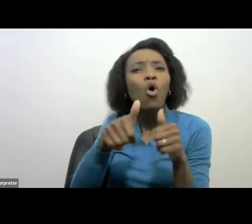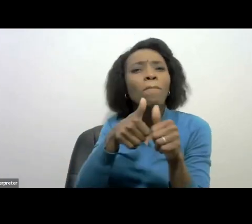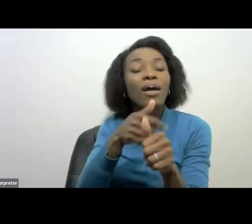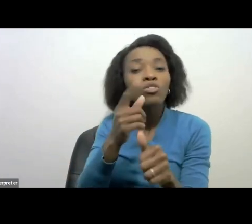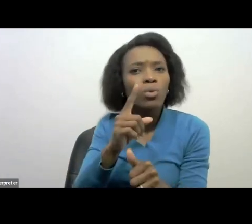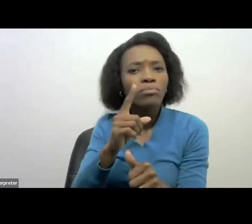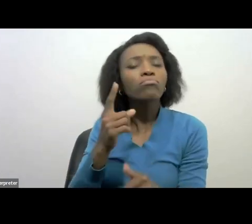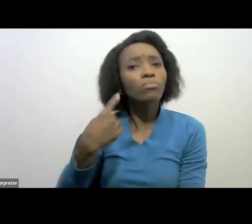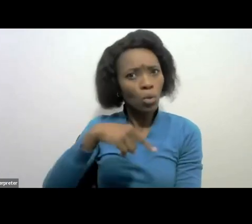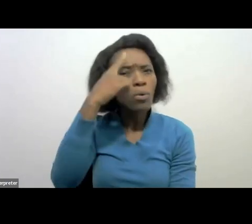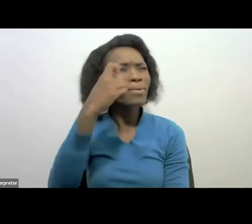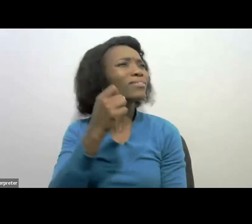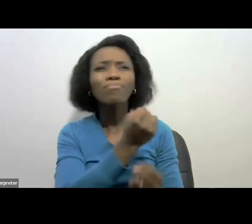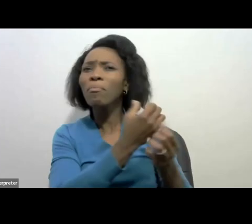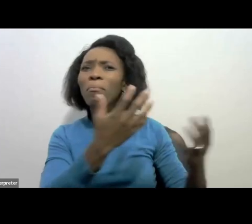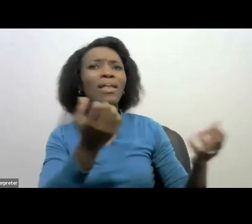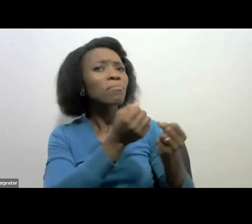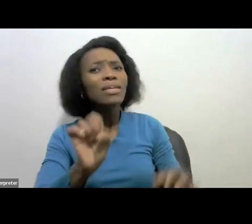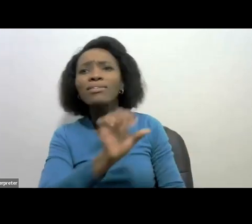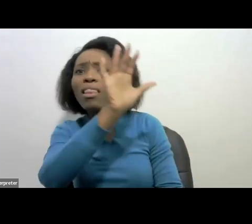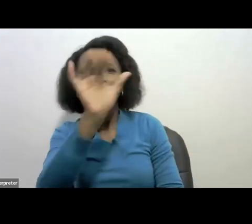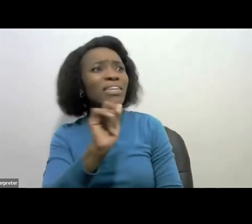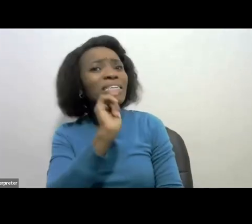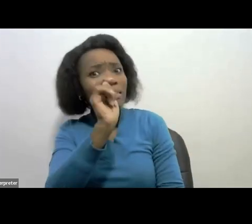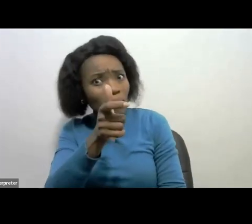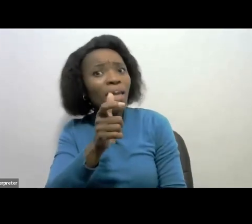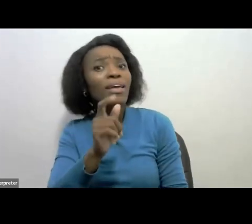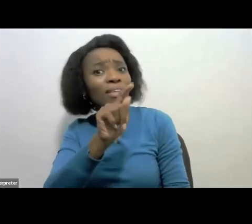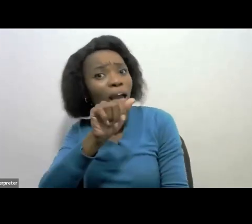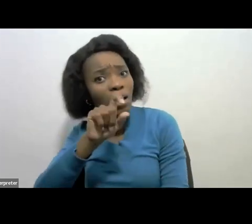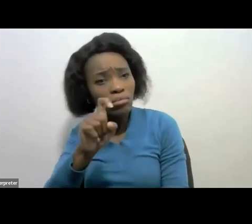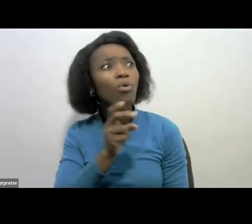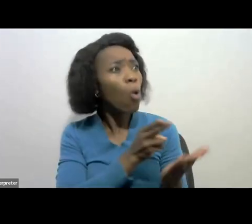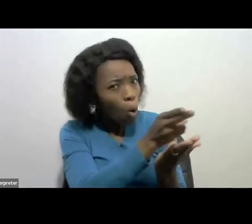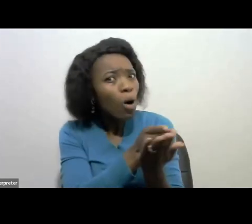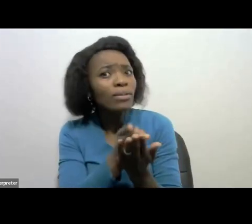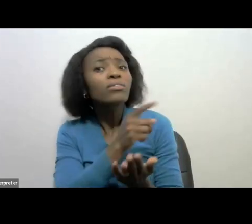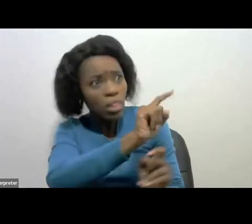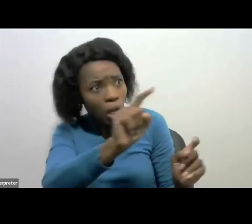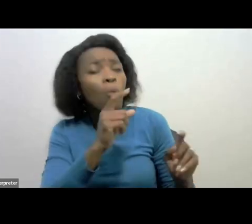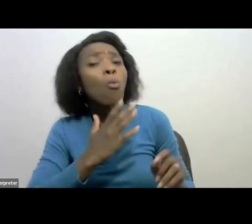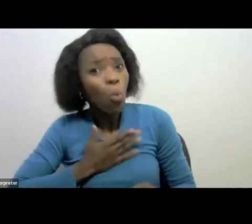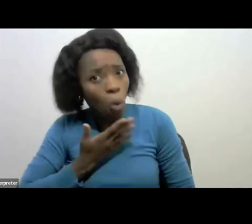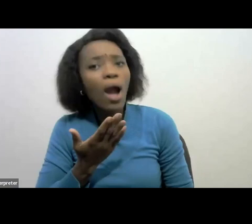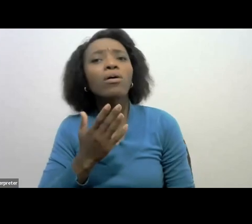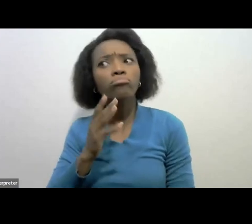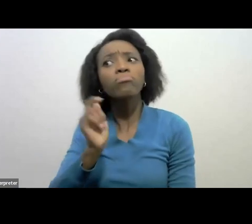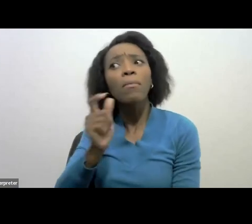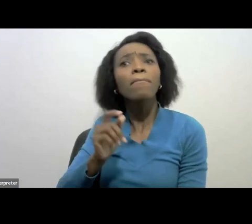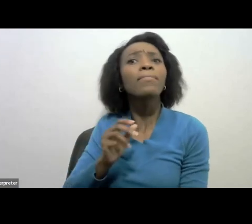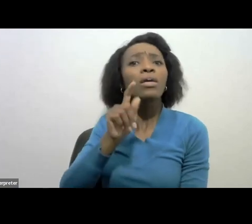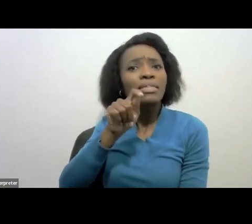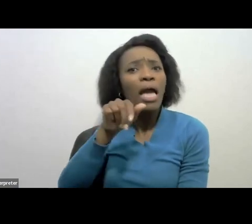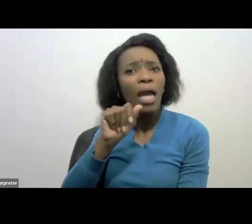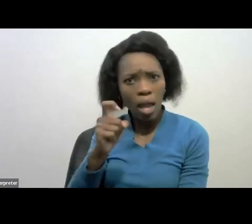are honest and simply they just want to fulfill their tax obligations with least amount of